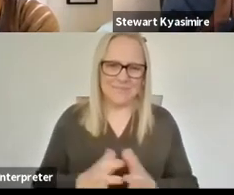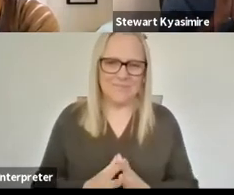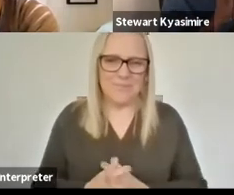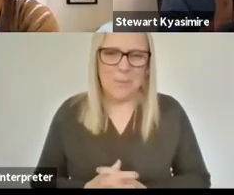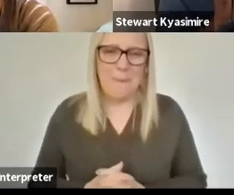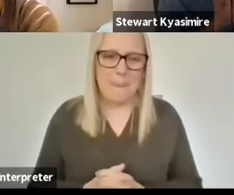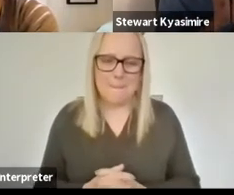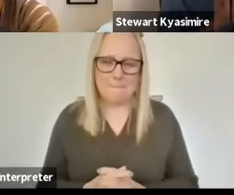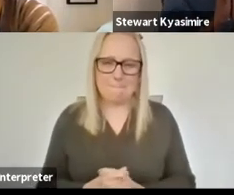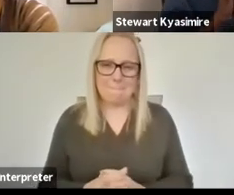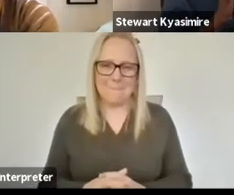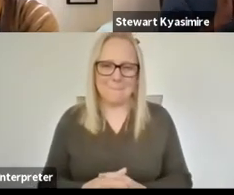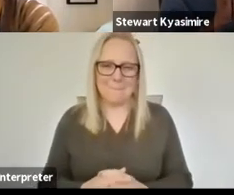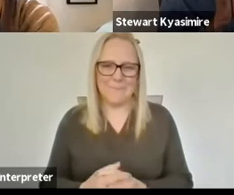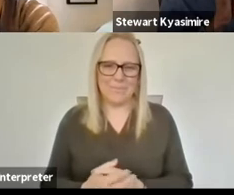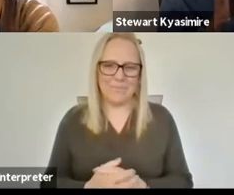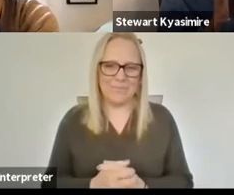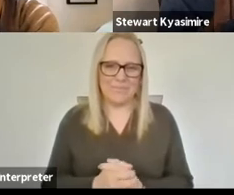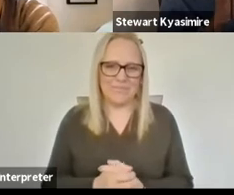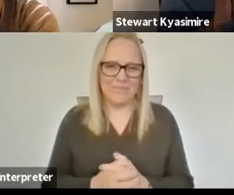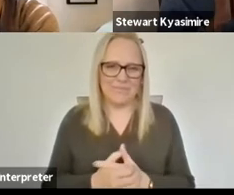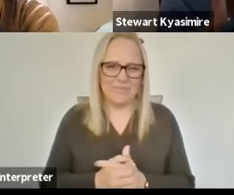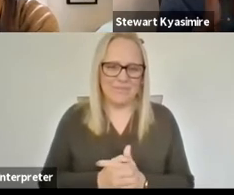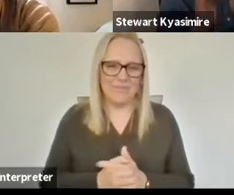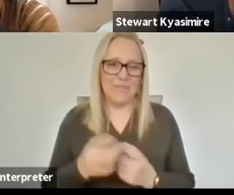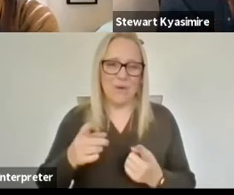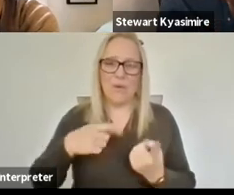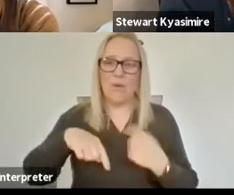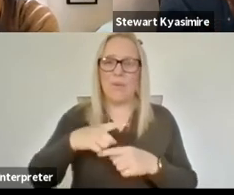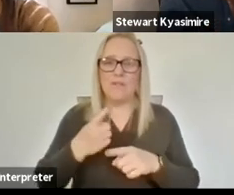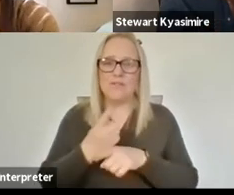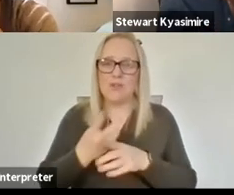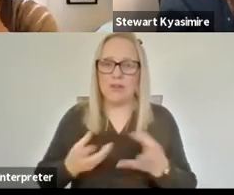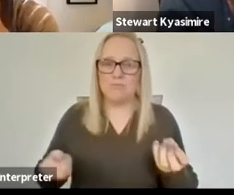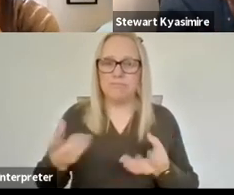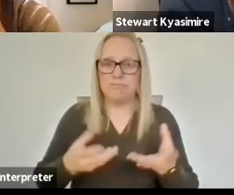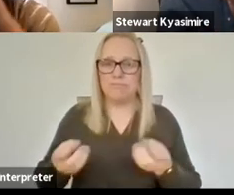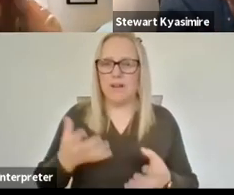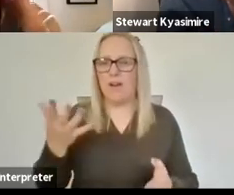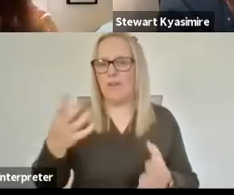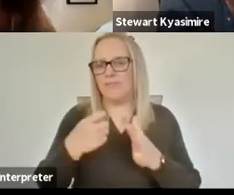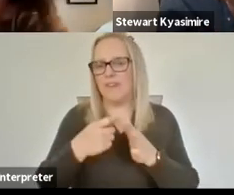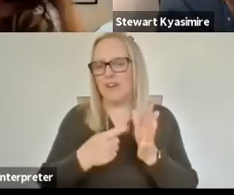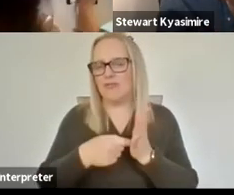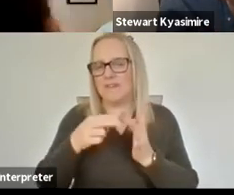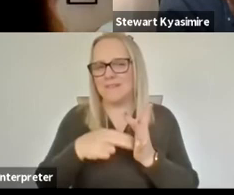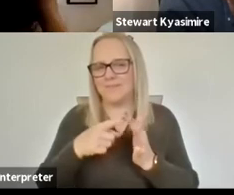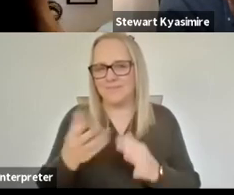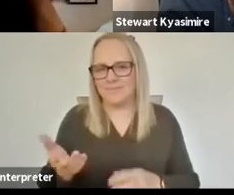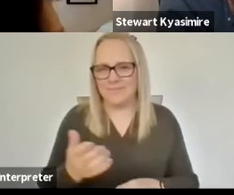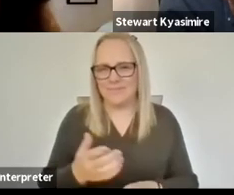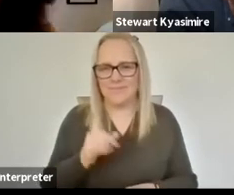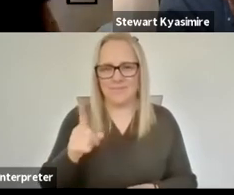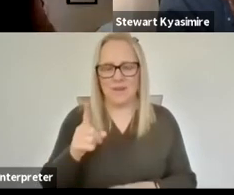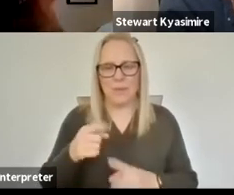so we have talked about many things over the course oh kareen i'll bring you in just wanted to go back